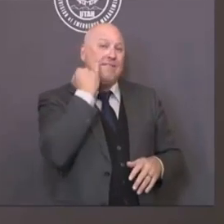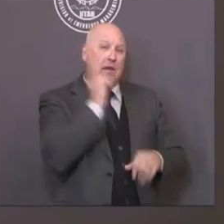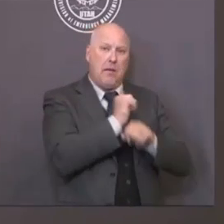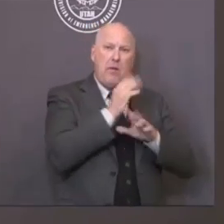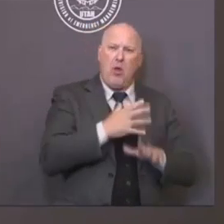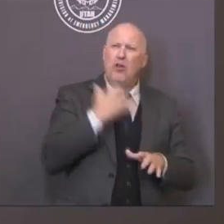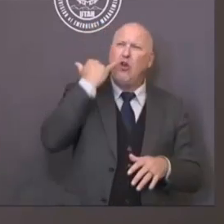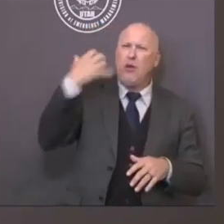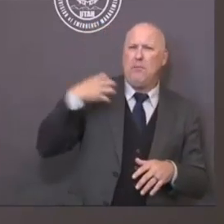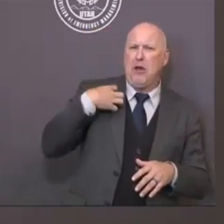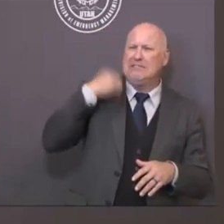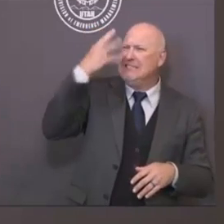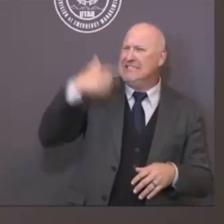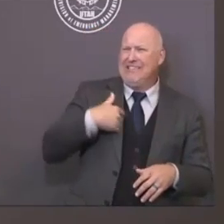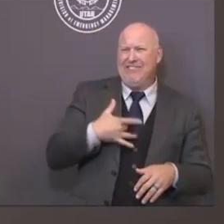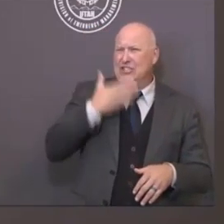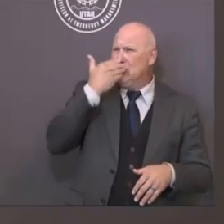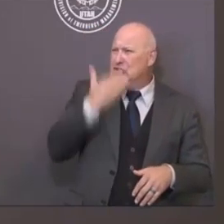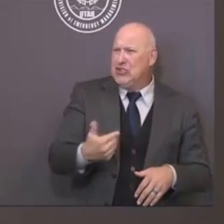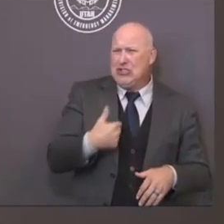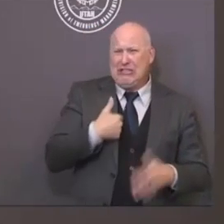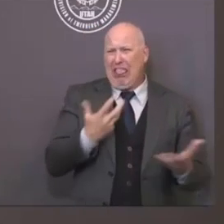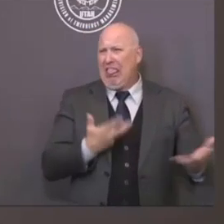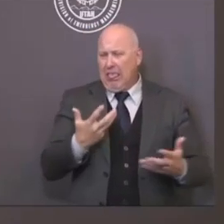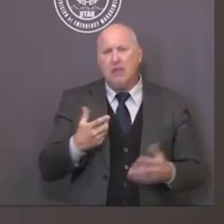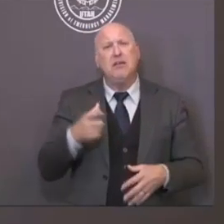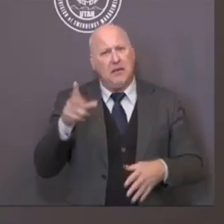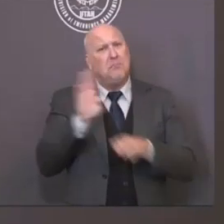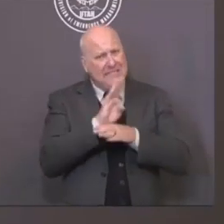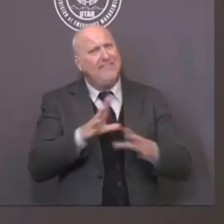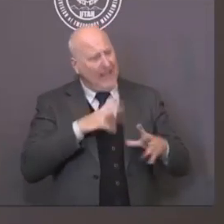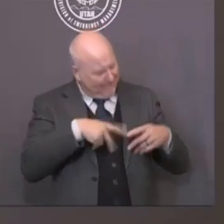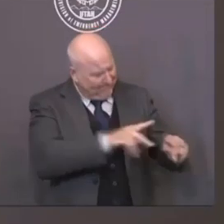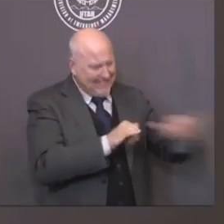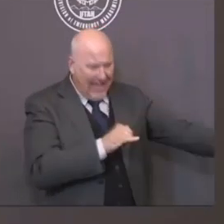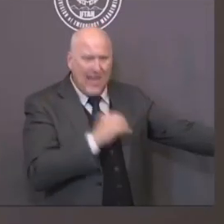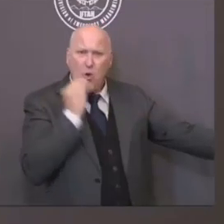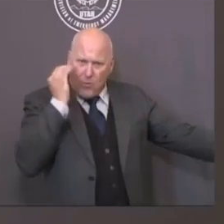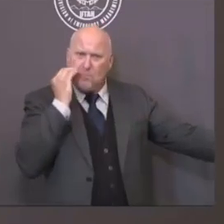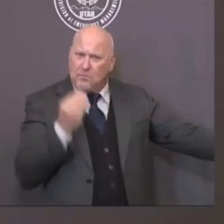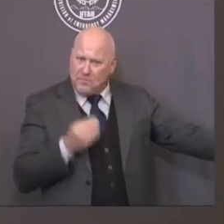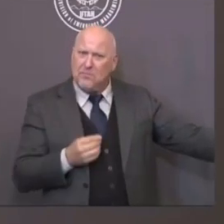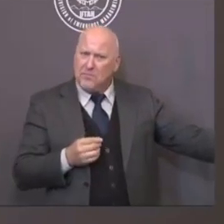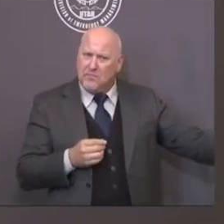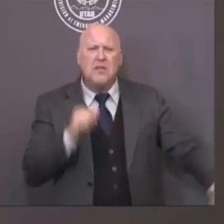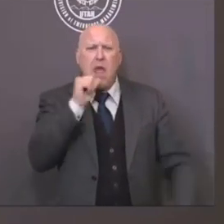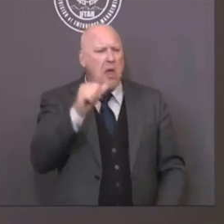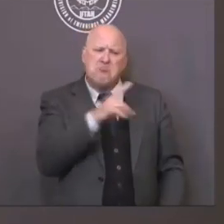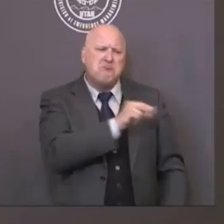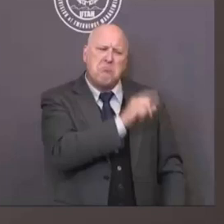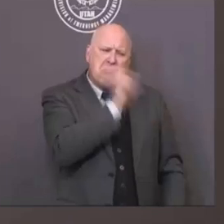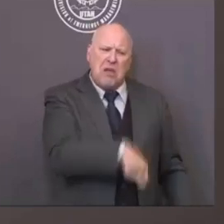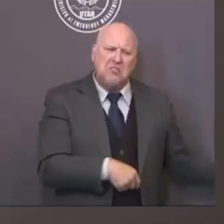while they're sick. Maintain social distancing, particularly when you're indoors.